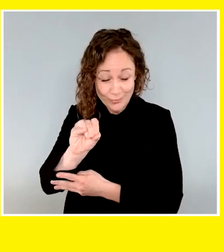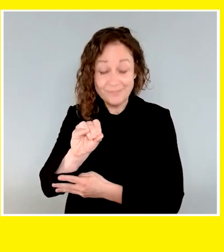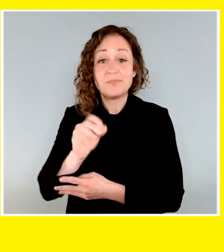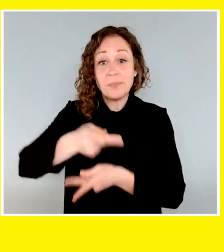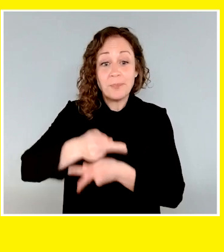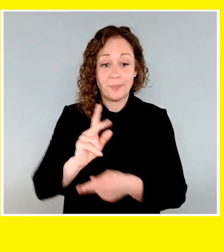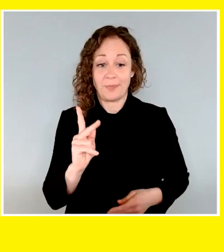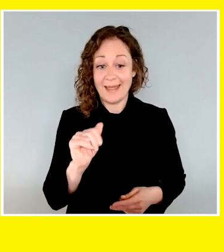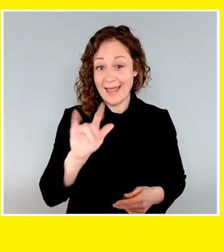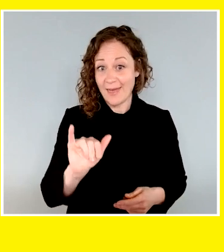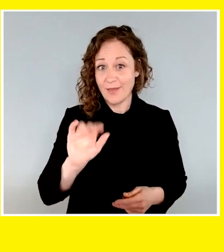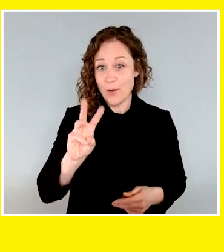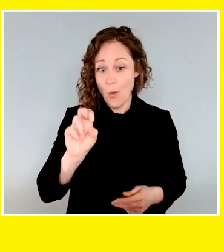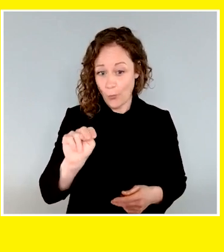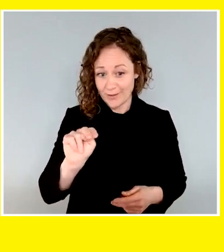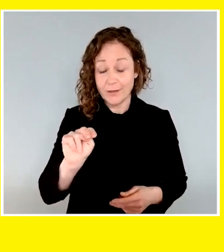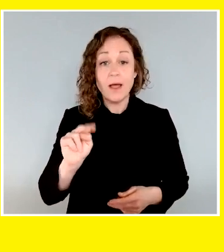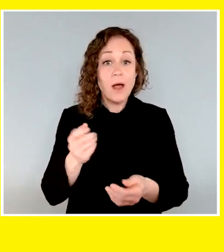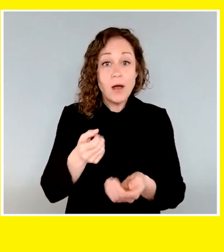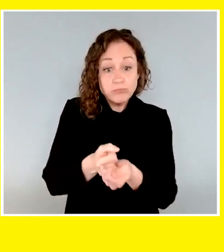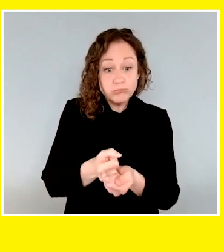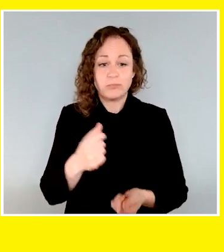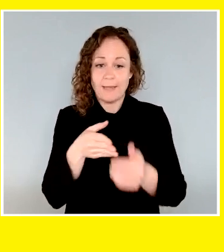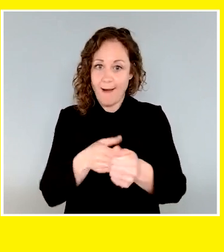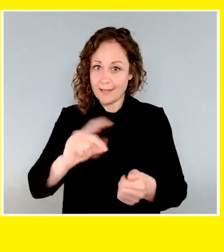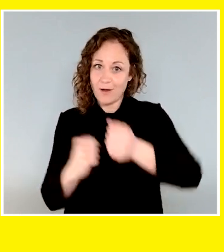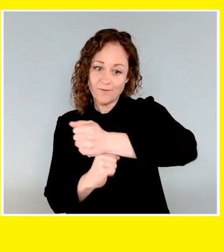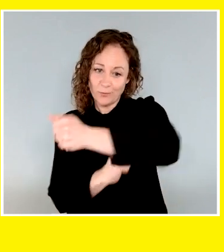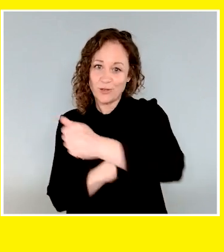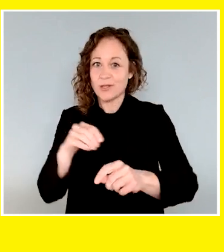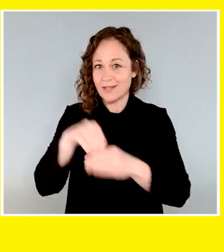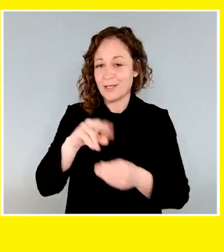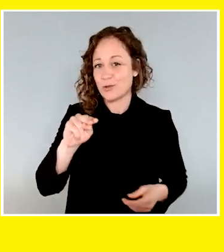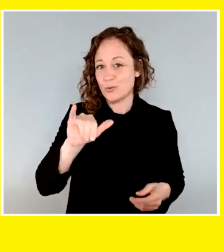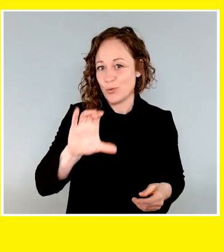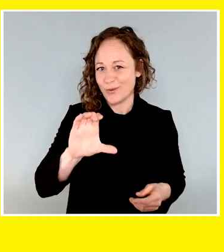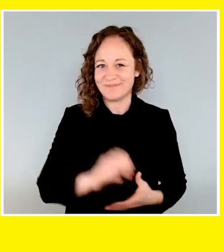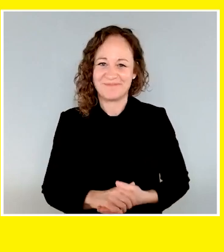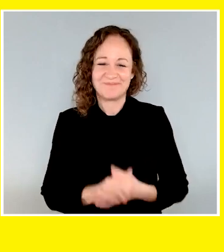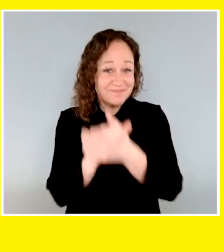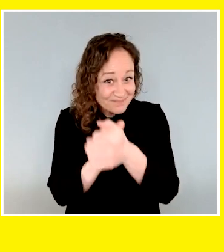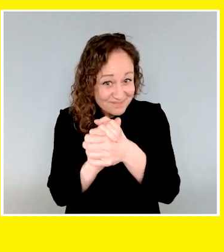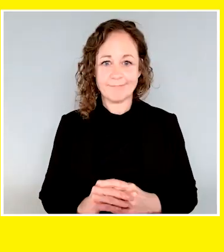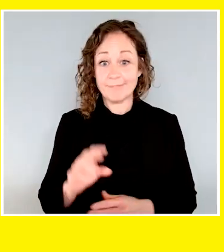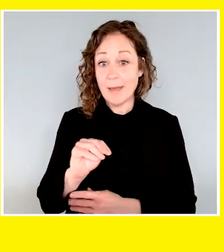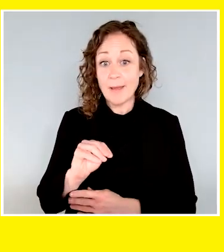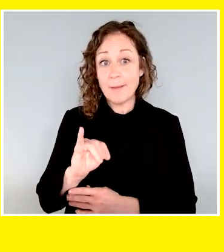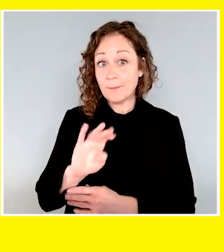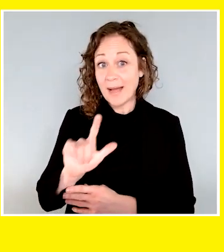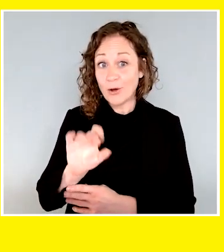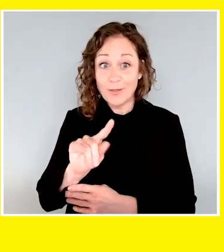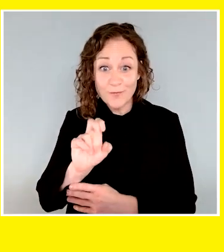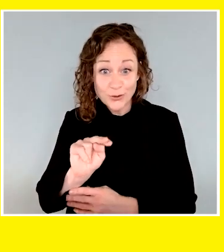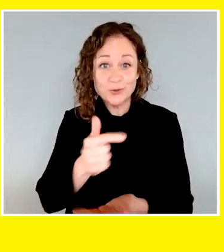Cathy Owen in Ontario and generously donated by the Guide Dog Foundation in New York. Congratulations, Denise and Jojo. Michael